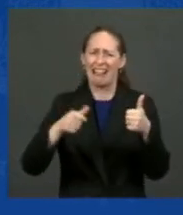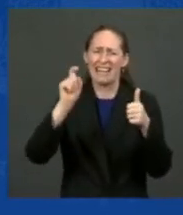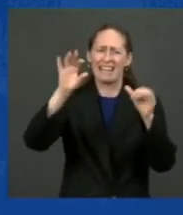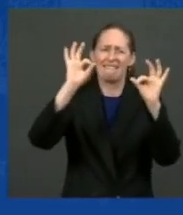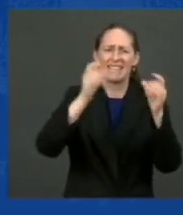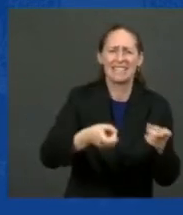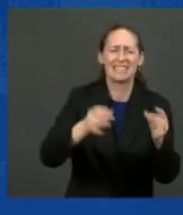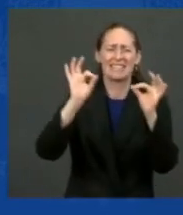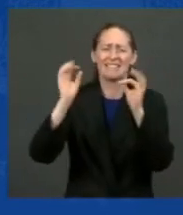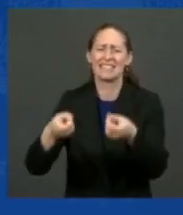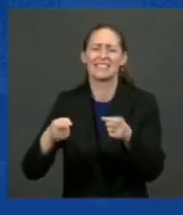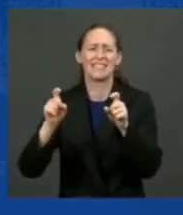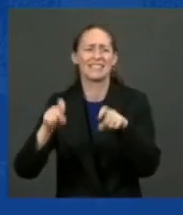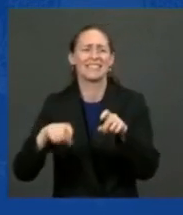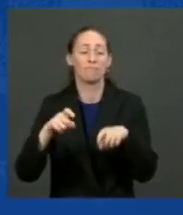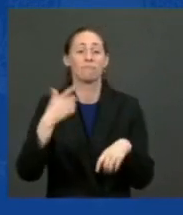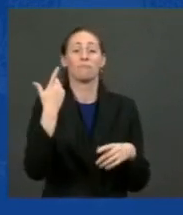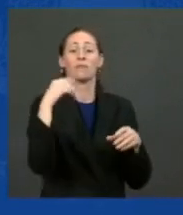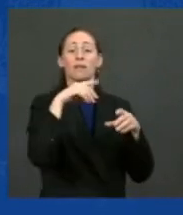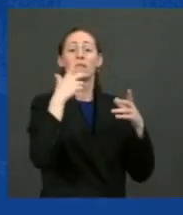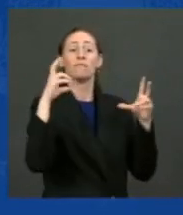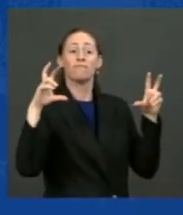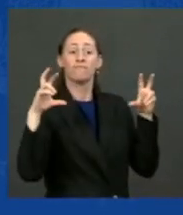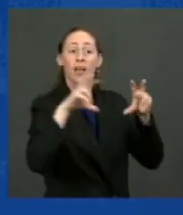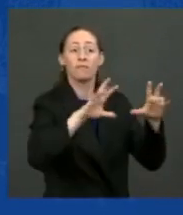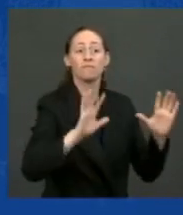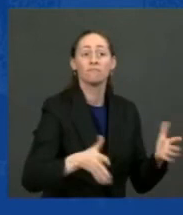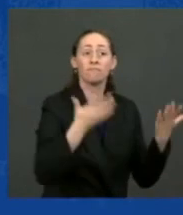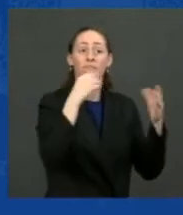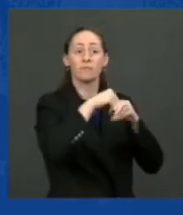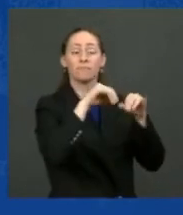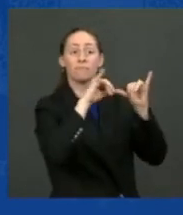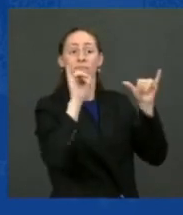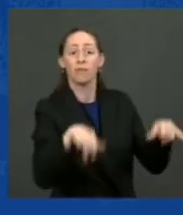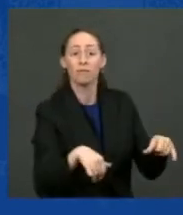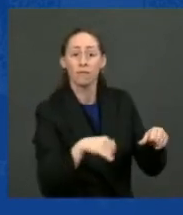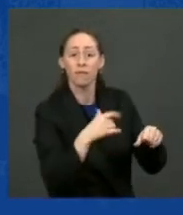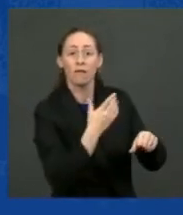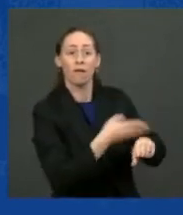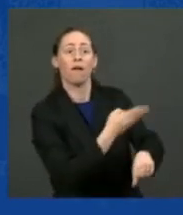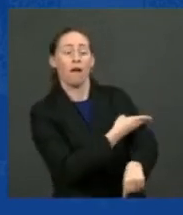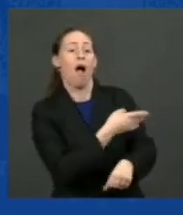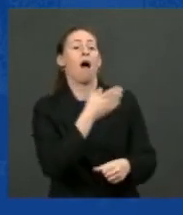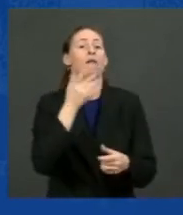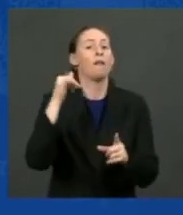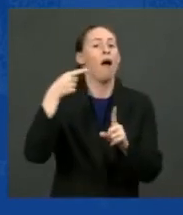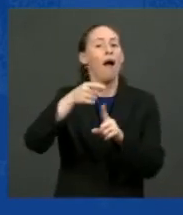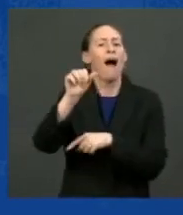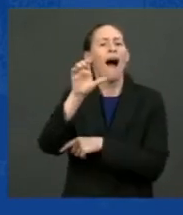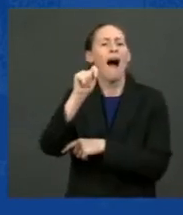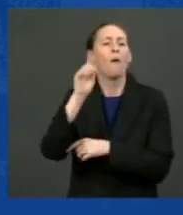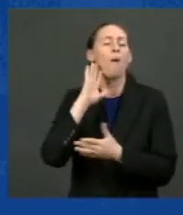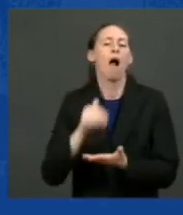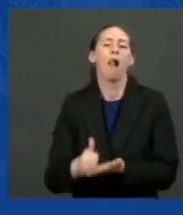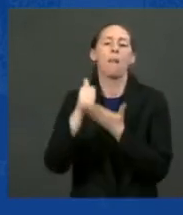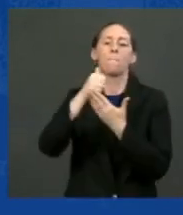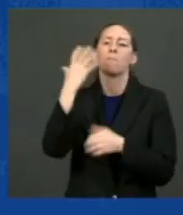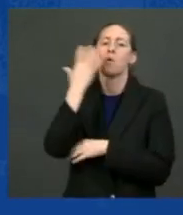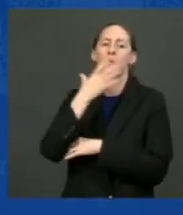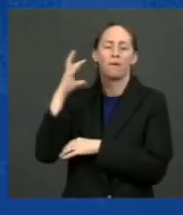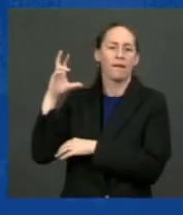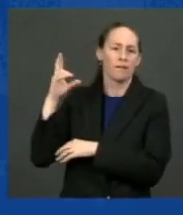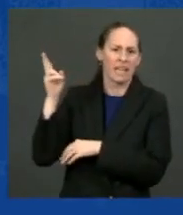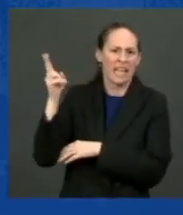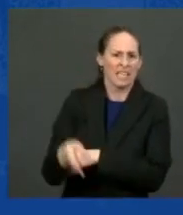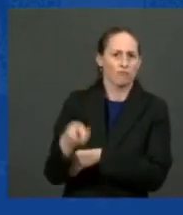in the Jobs Act is a once-in-a-generation chance to provide world-class infrastructure that is safe,